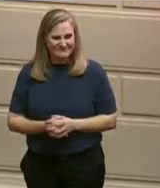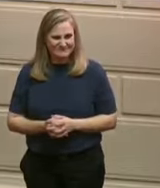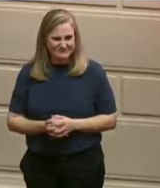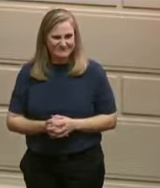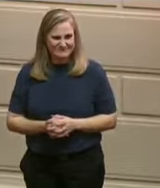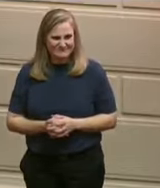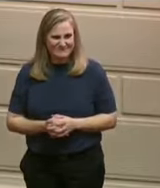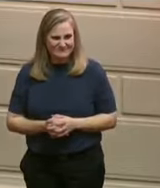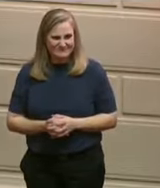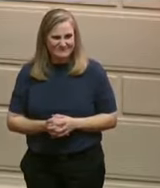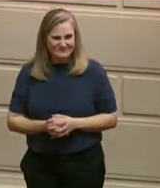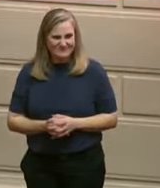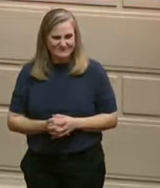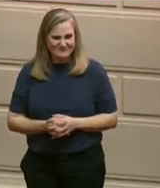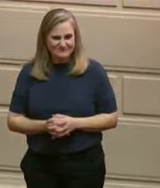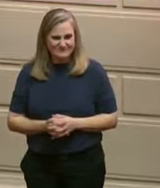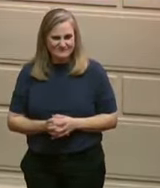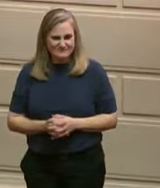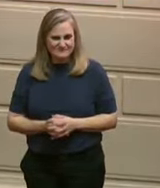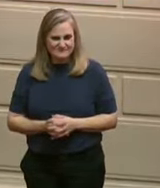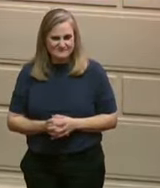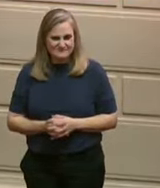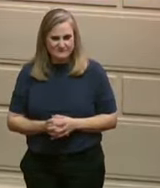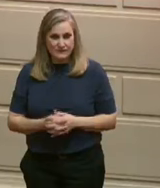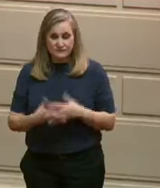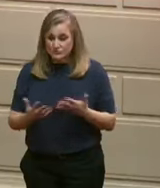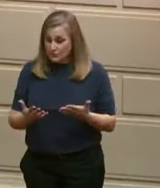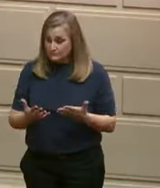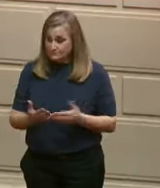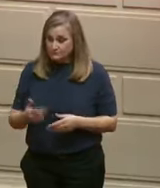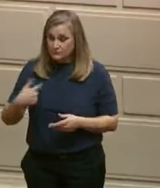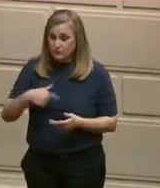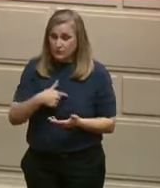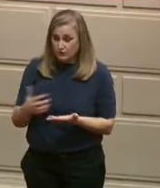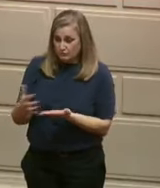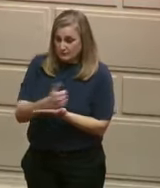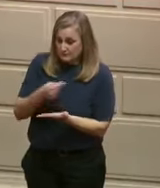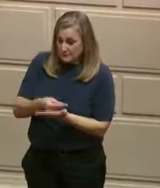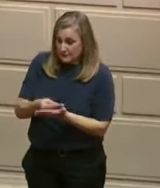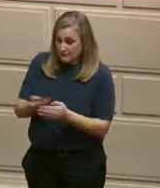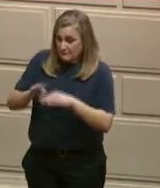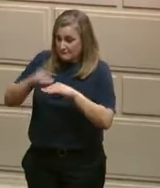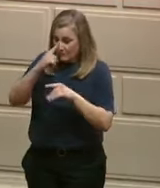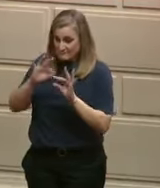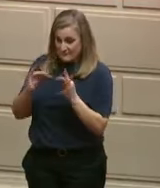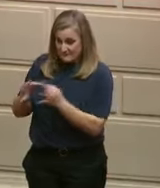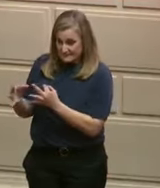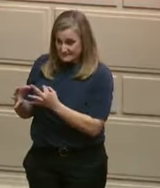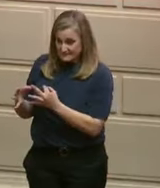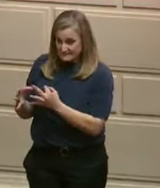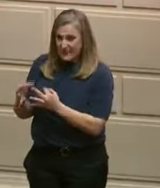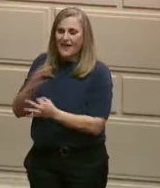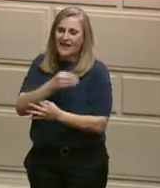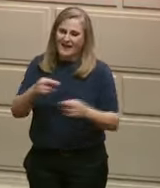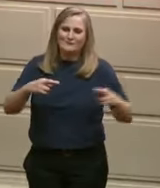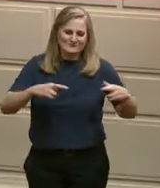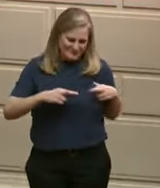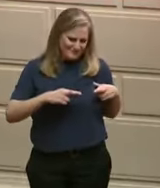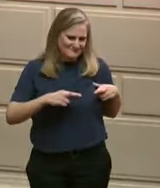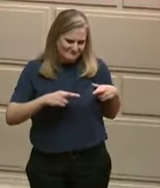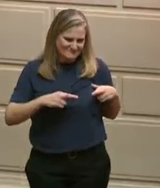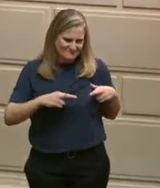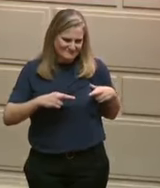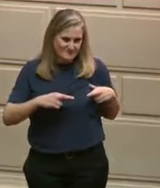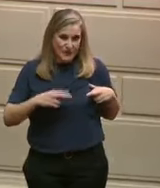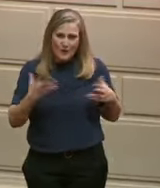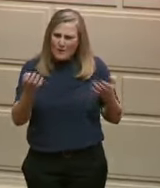Raising incomes also means making sure our retirees can afford to stay in Rhode Island. Right